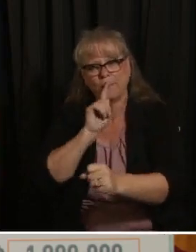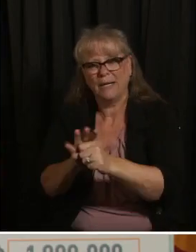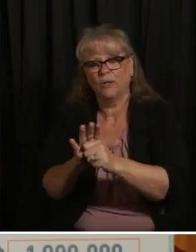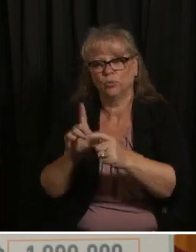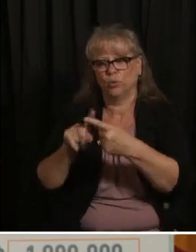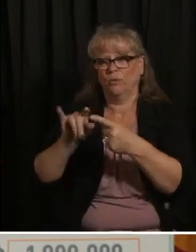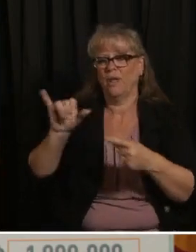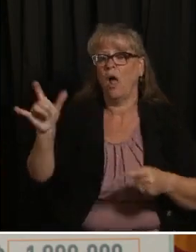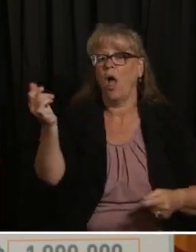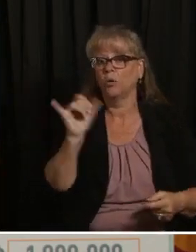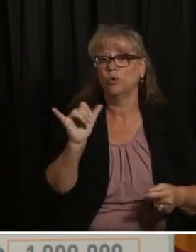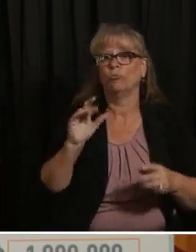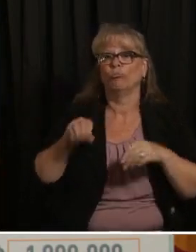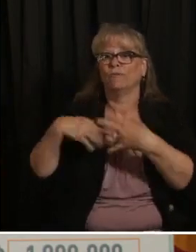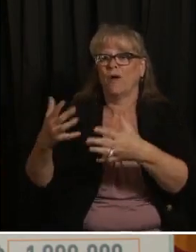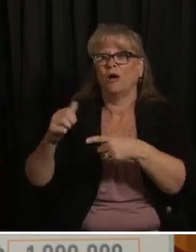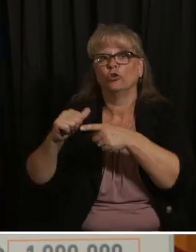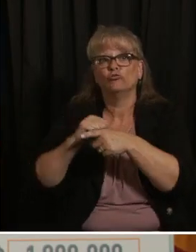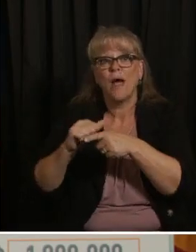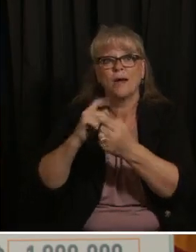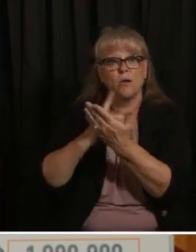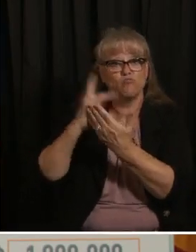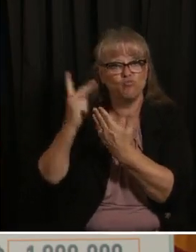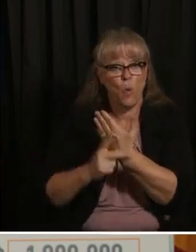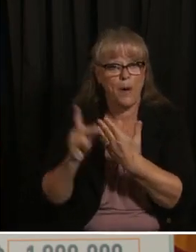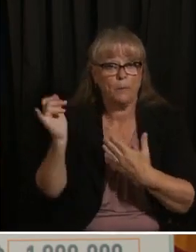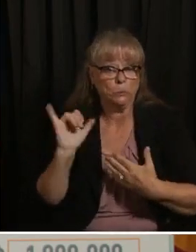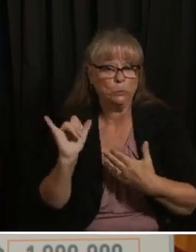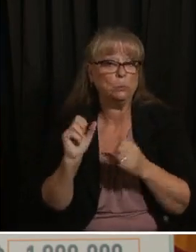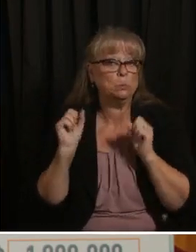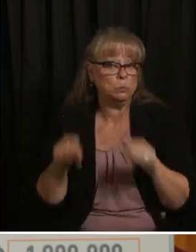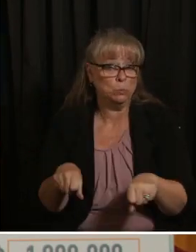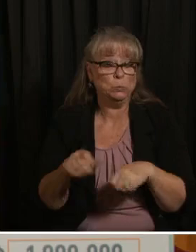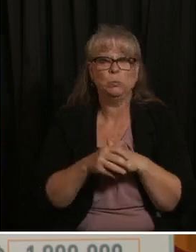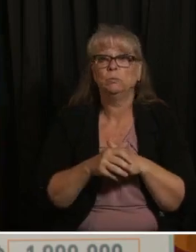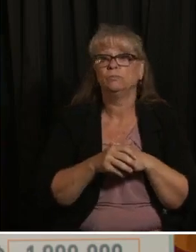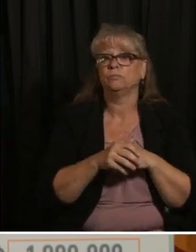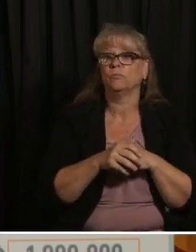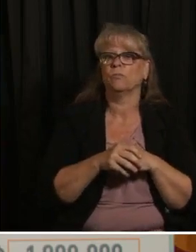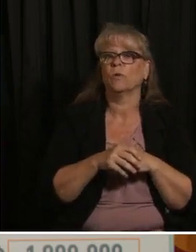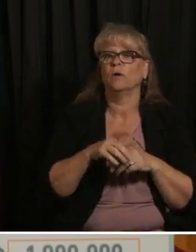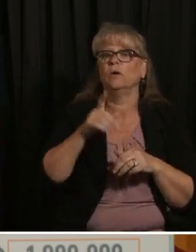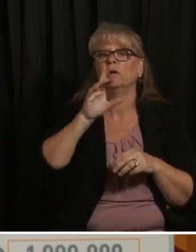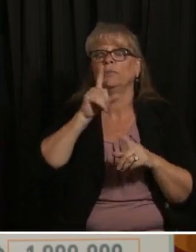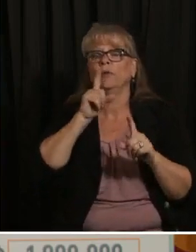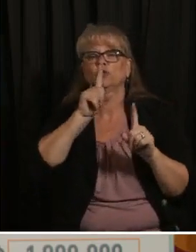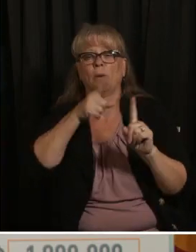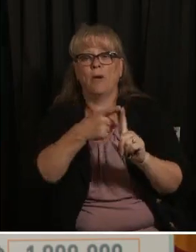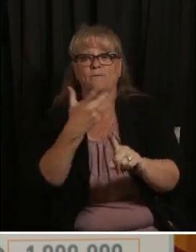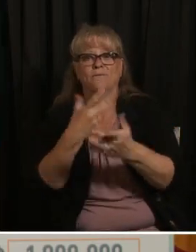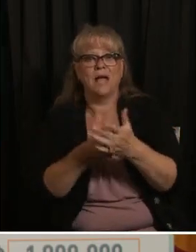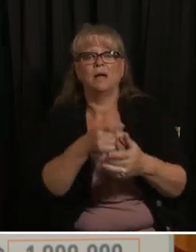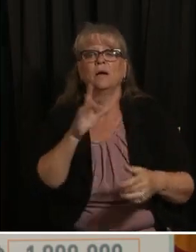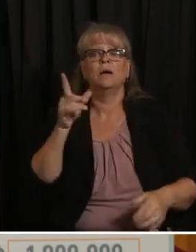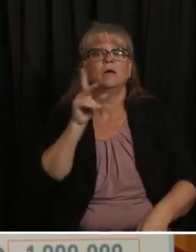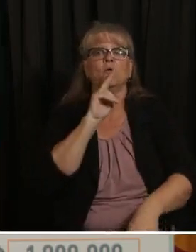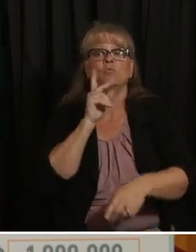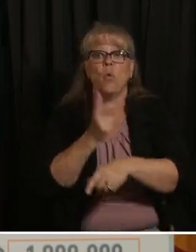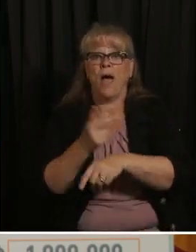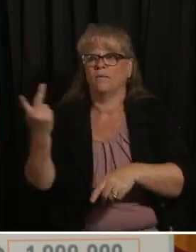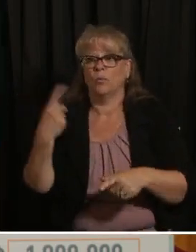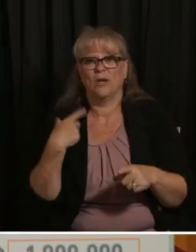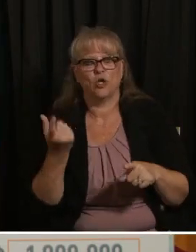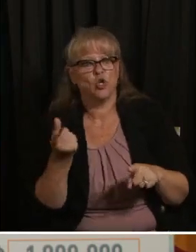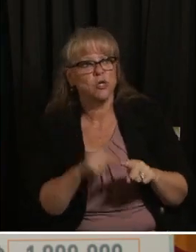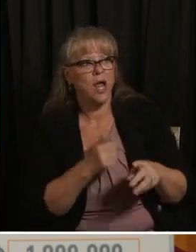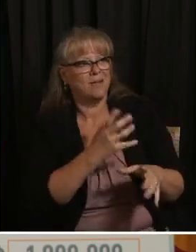that are interested so in terms of vaccine gene and i you know could not wait to get the vaccine i literally got it the